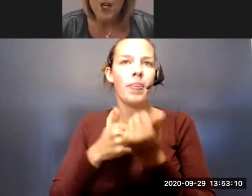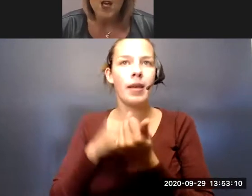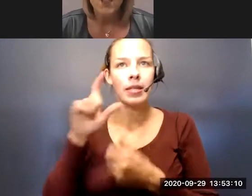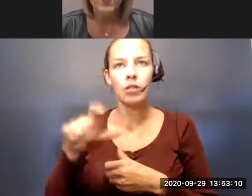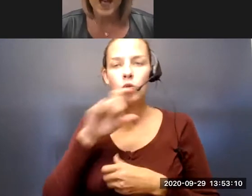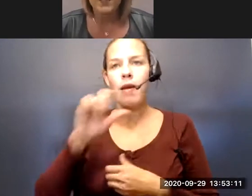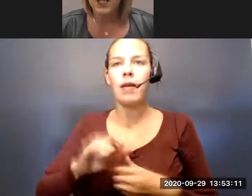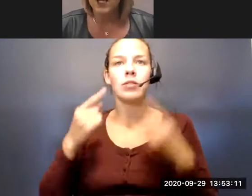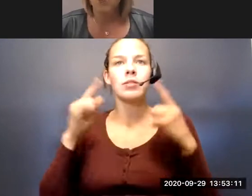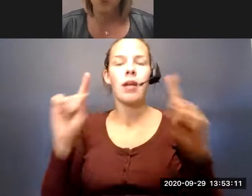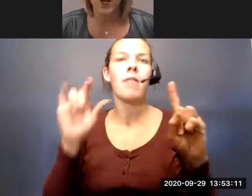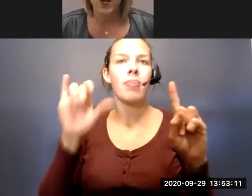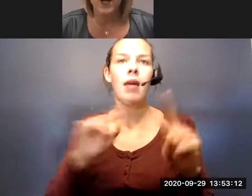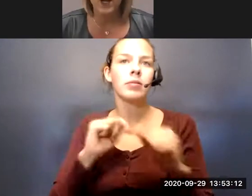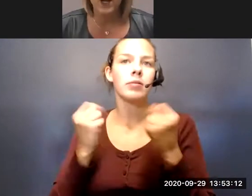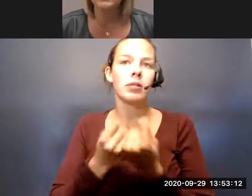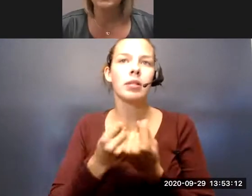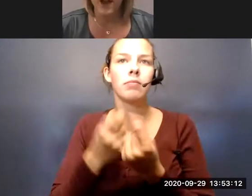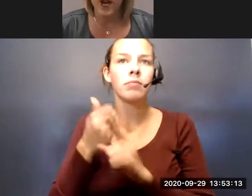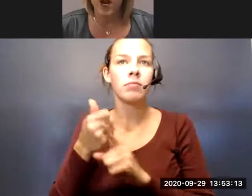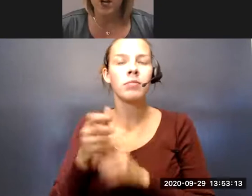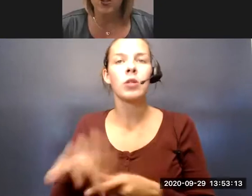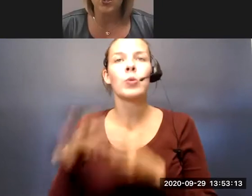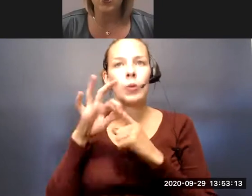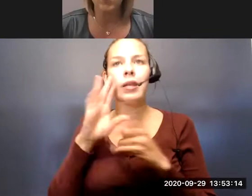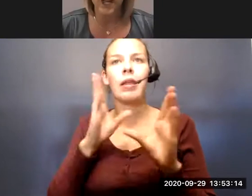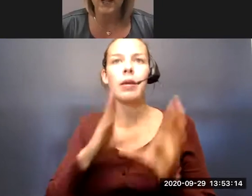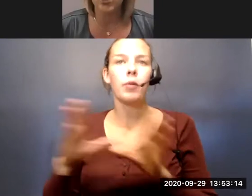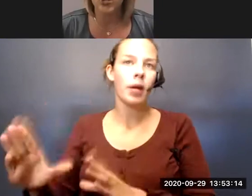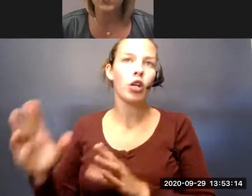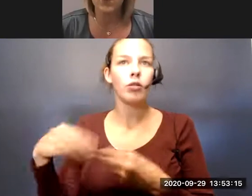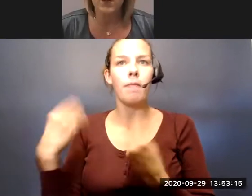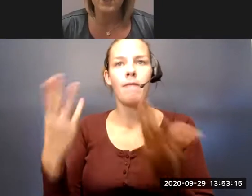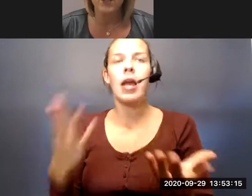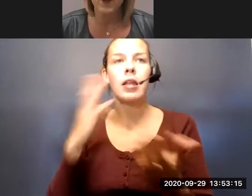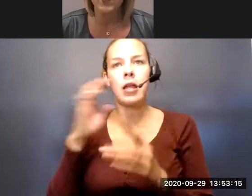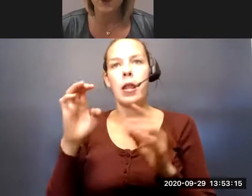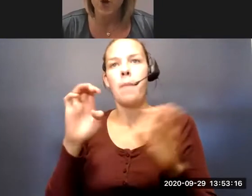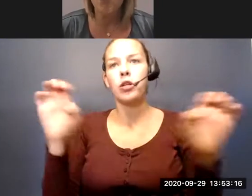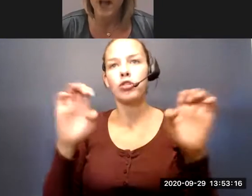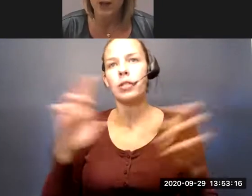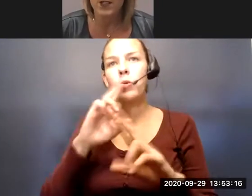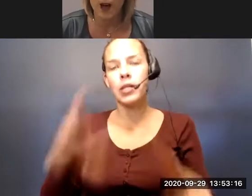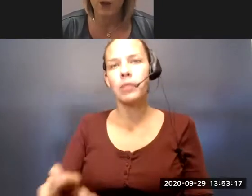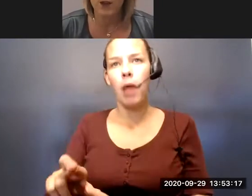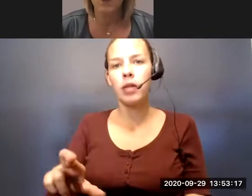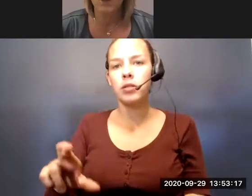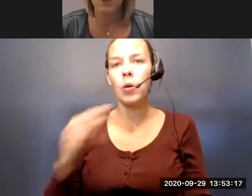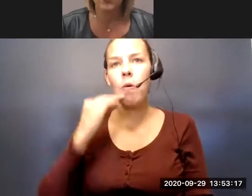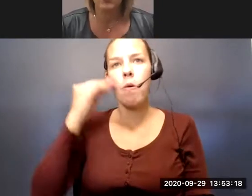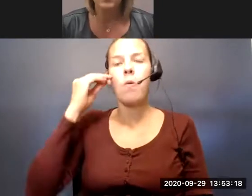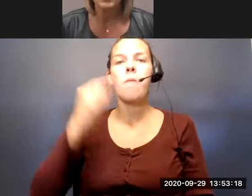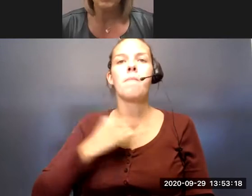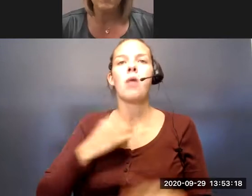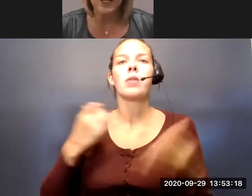That team was uniquely prepared to provide an emergency response to folks that were homebound now and were